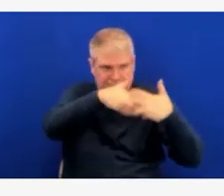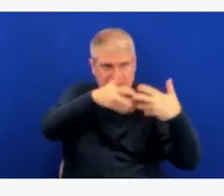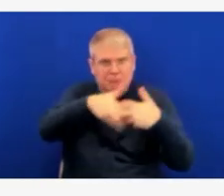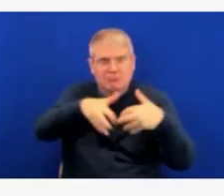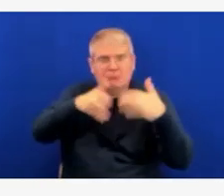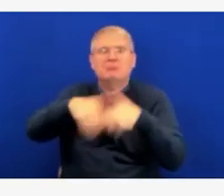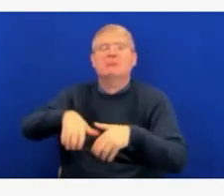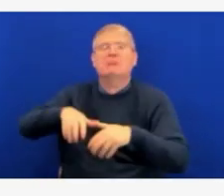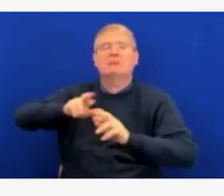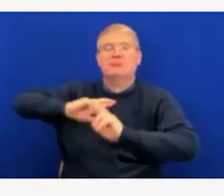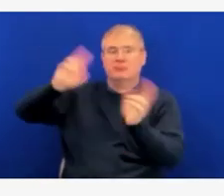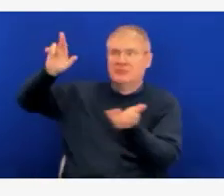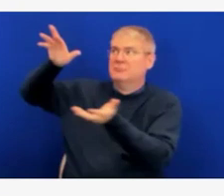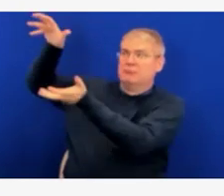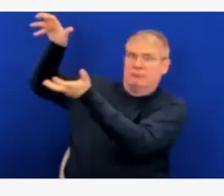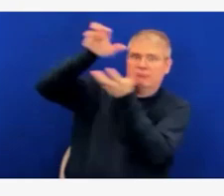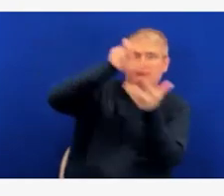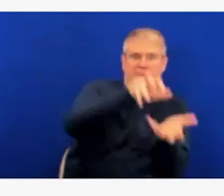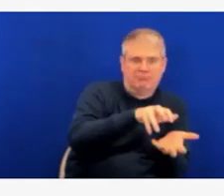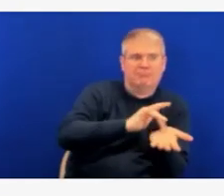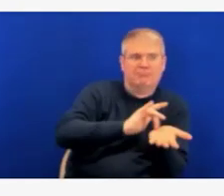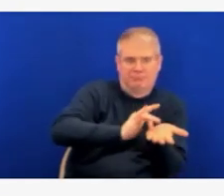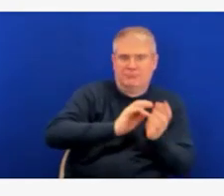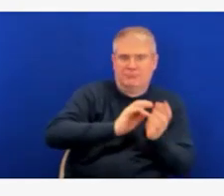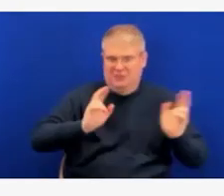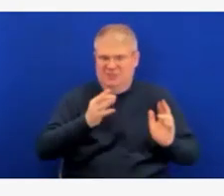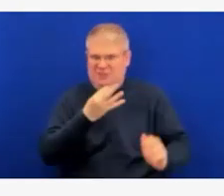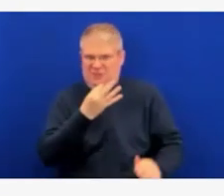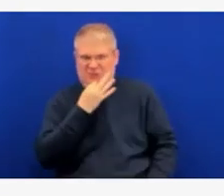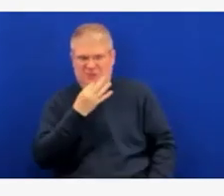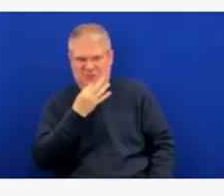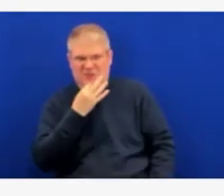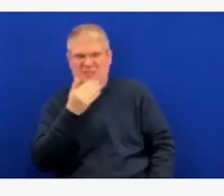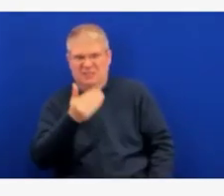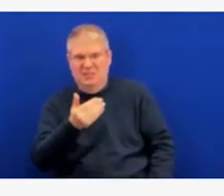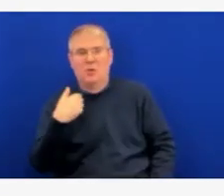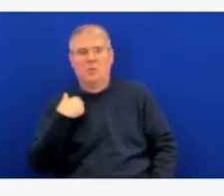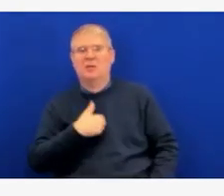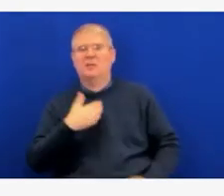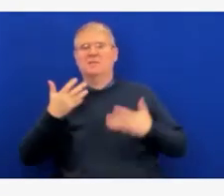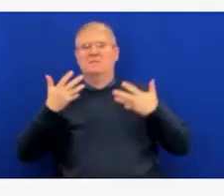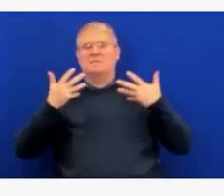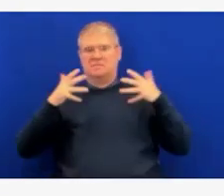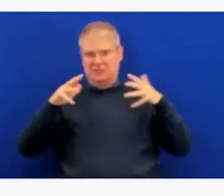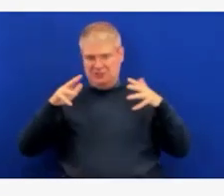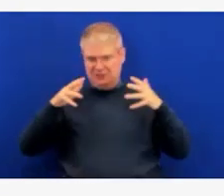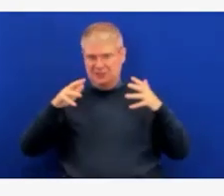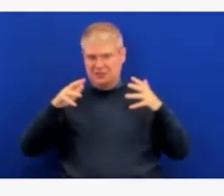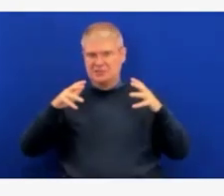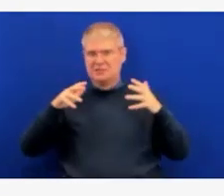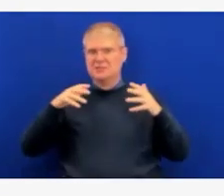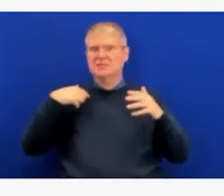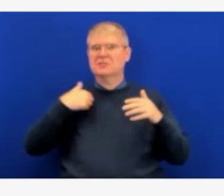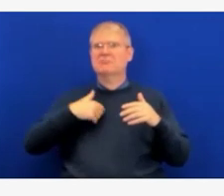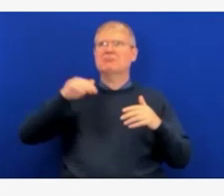pre-orders totaled 36,900 doses. And we know that 23,400 doses have been